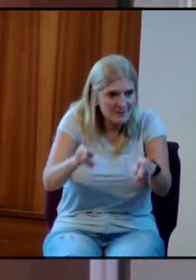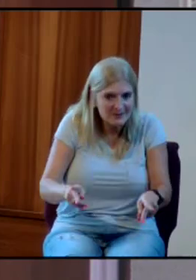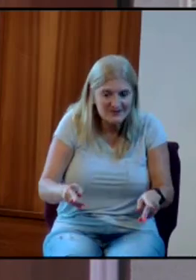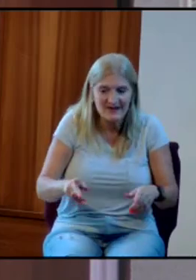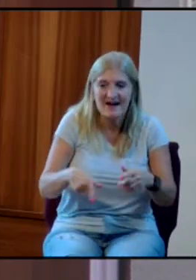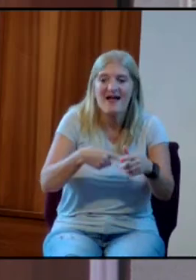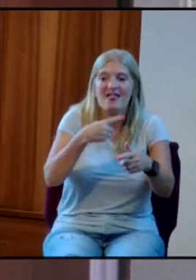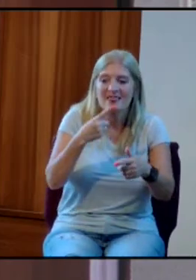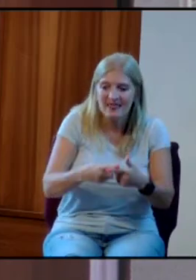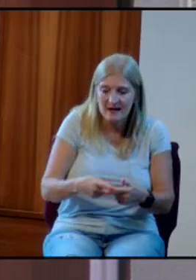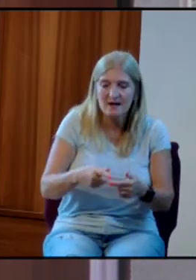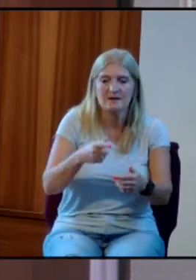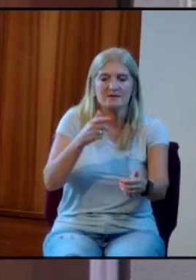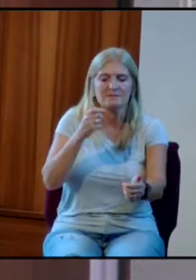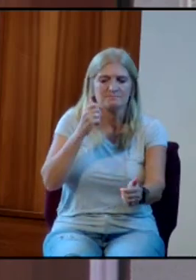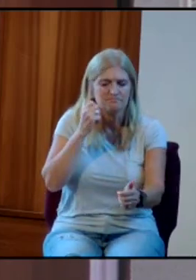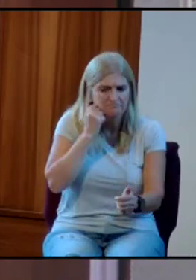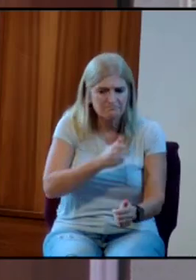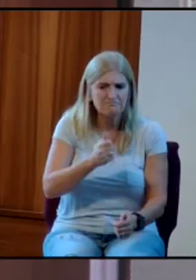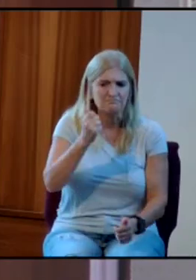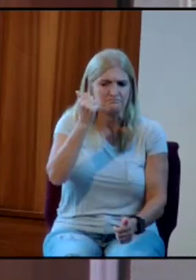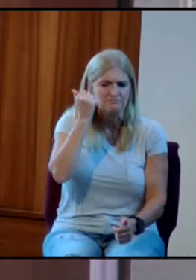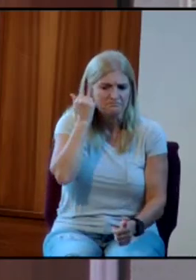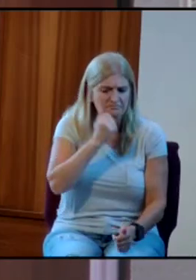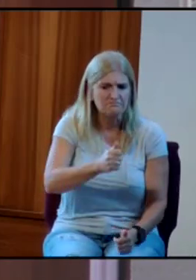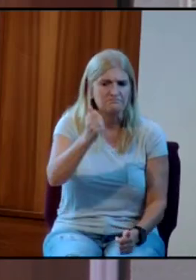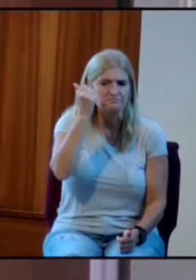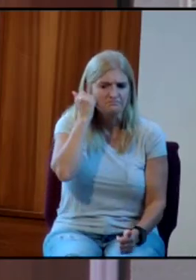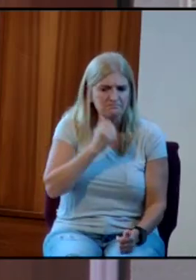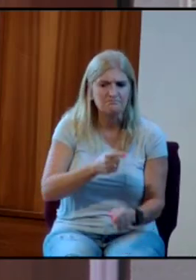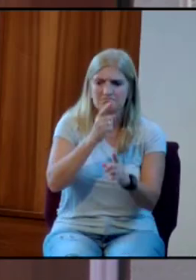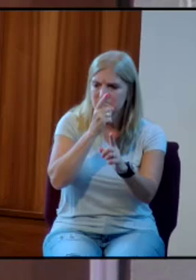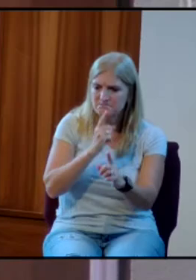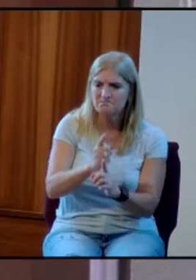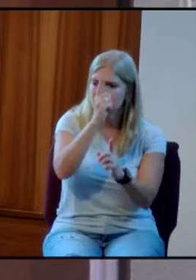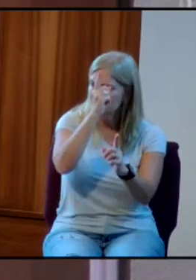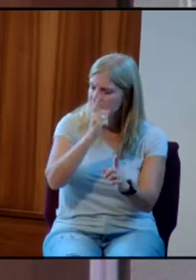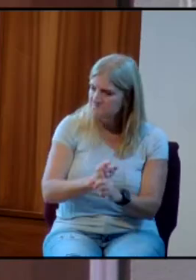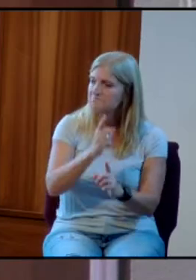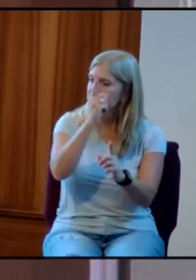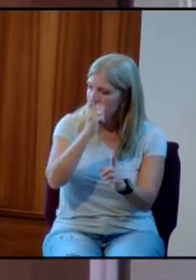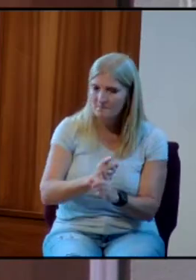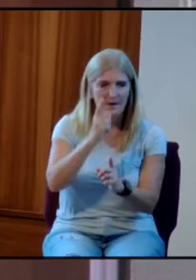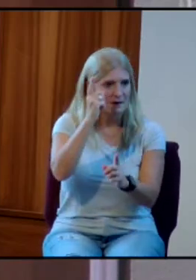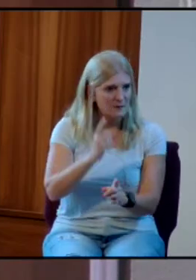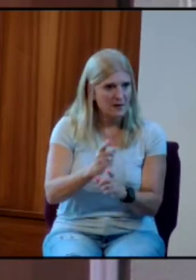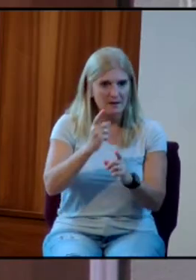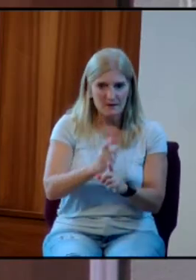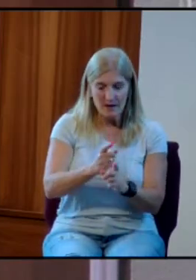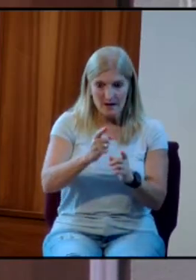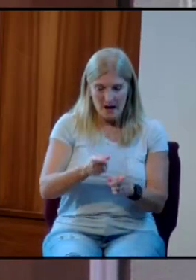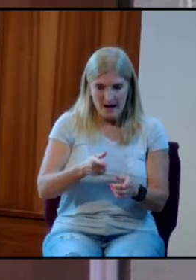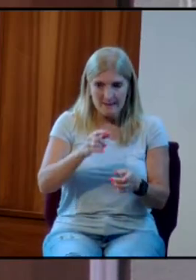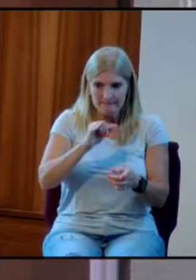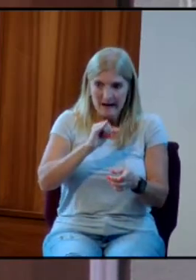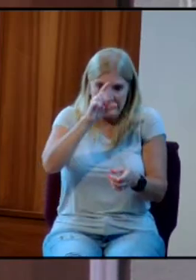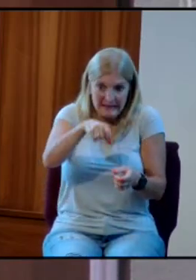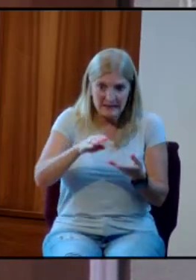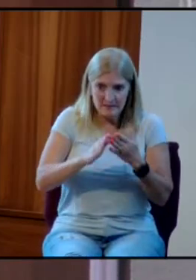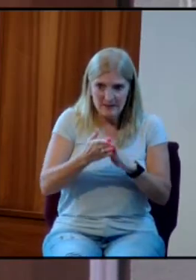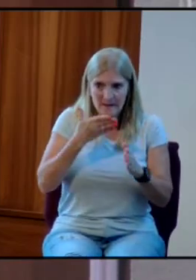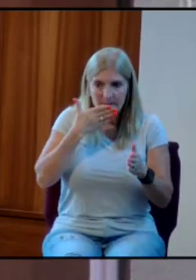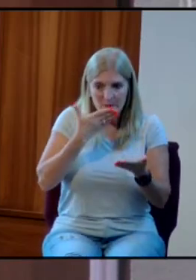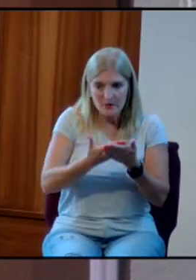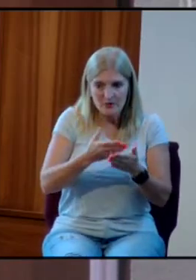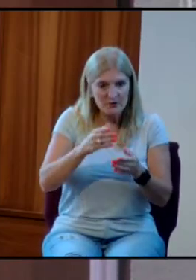consistency. And day by day, I have to be affirming I want to be a good man. I'm going to be a good